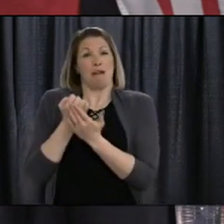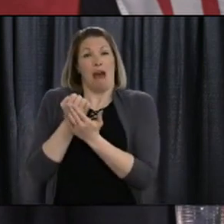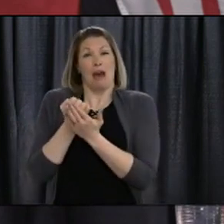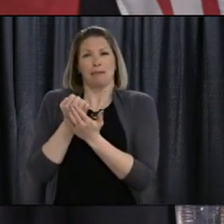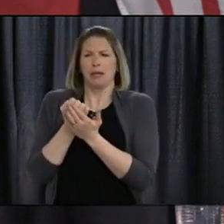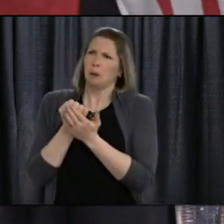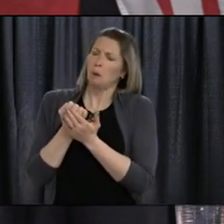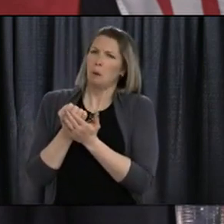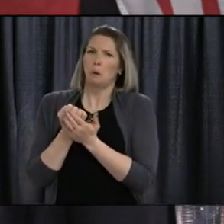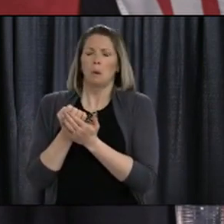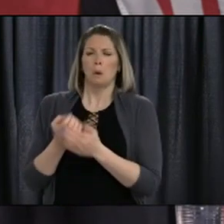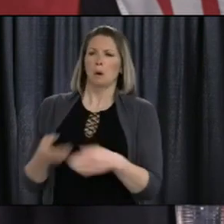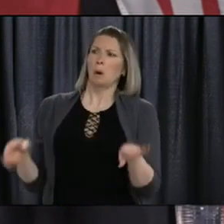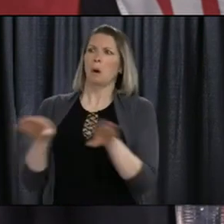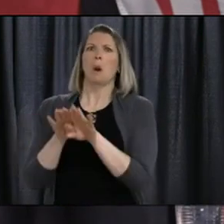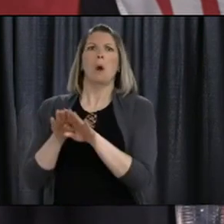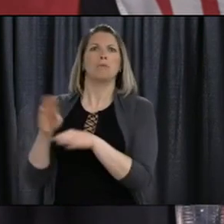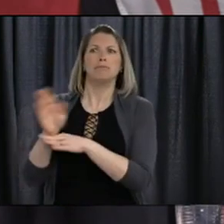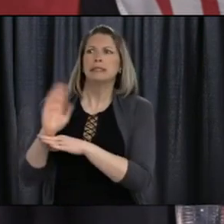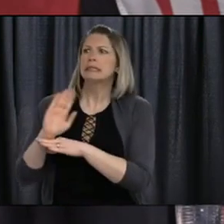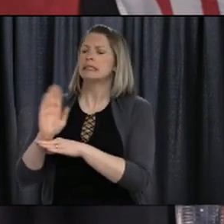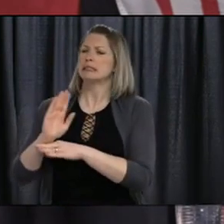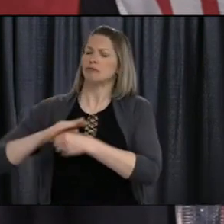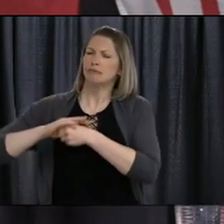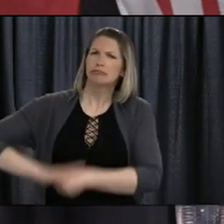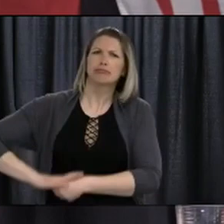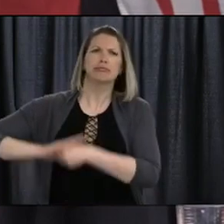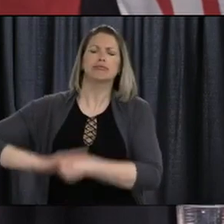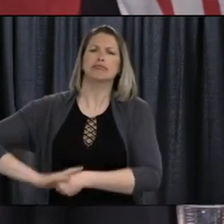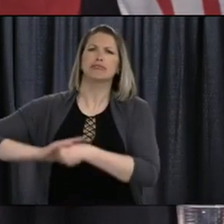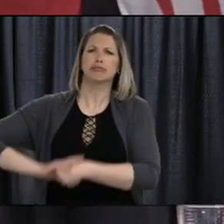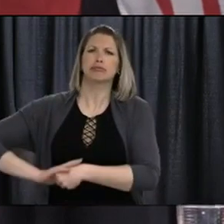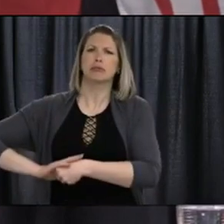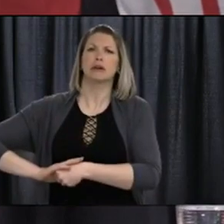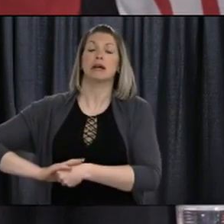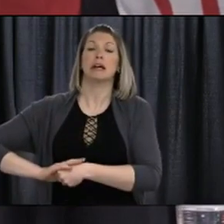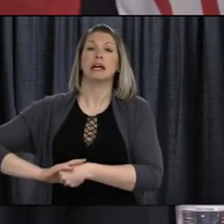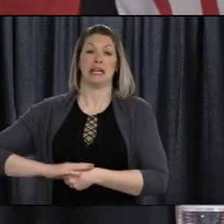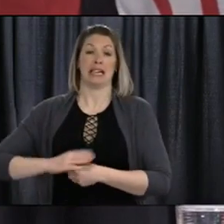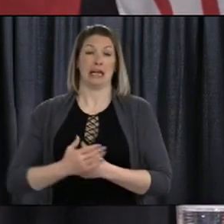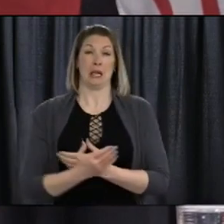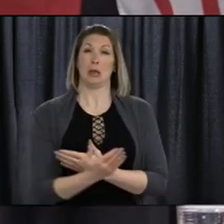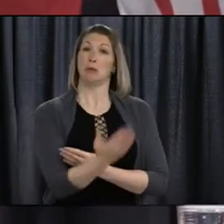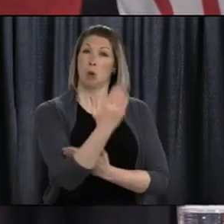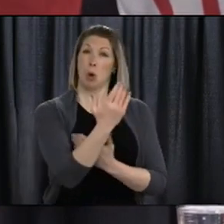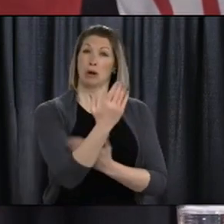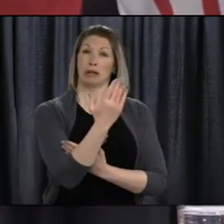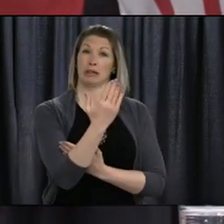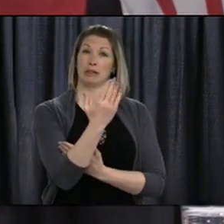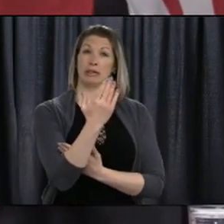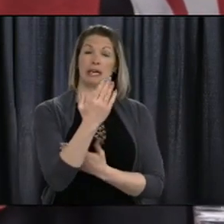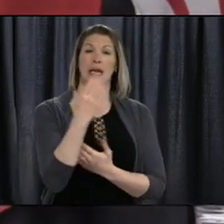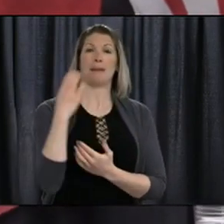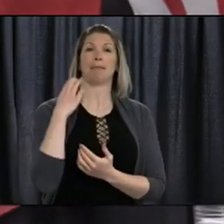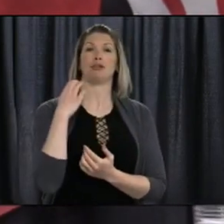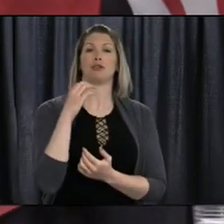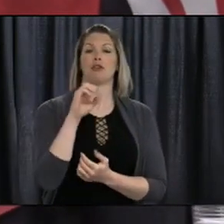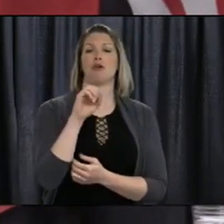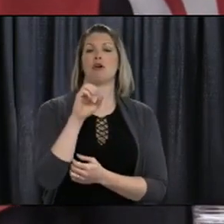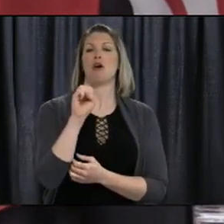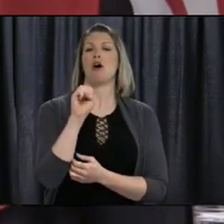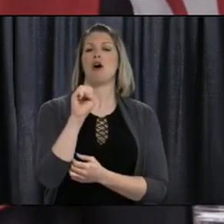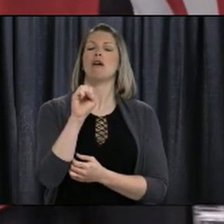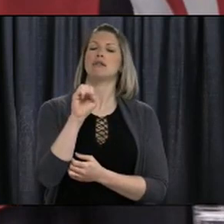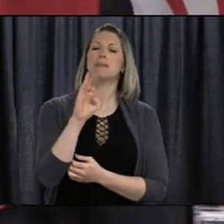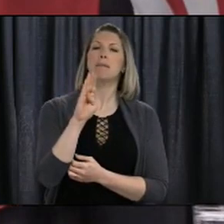working extremely hard to support you. Earlier today, Minister Osborne and Mr. Bruce Keating, the CEO of the Newfoundland